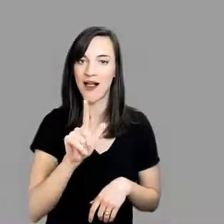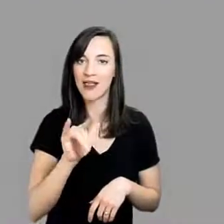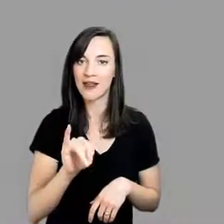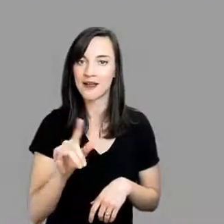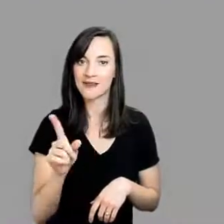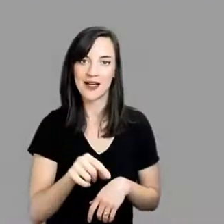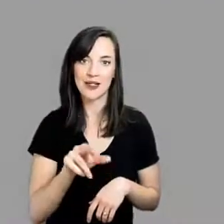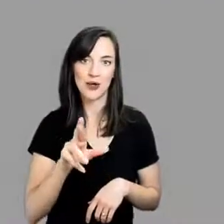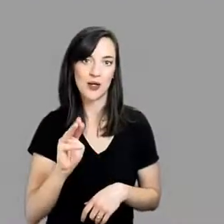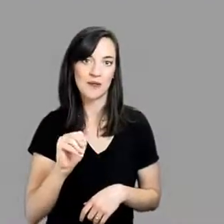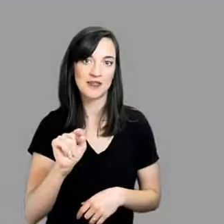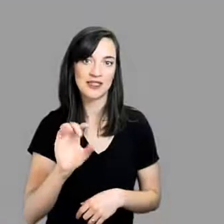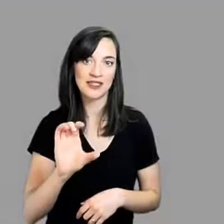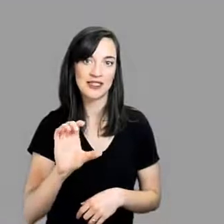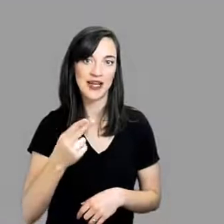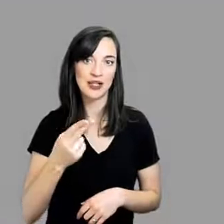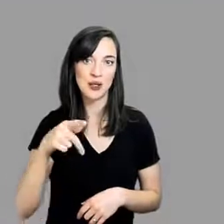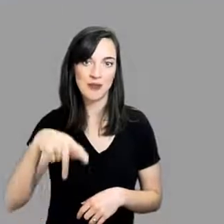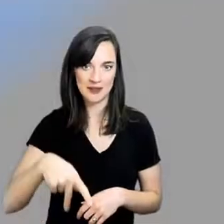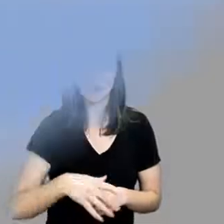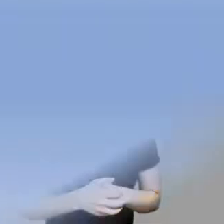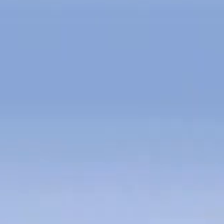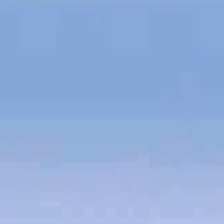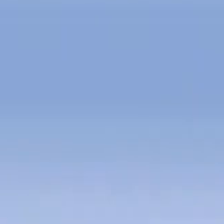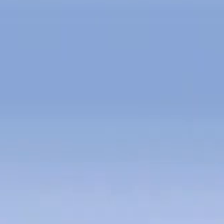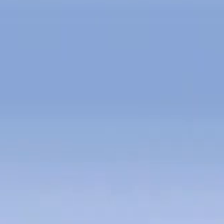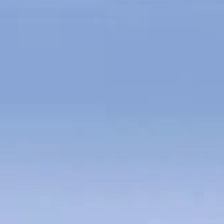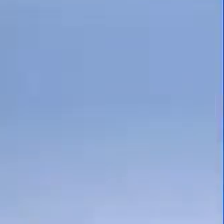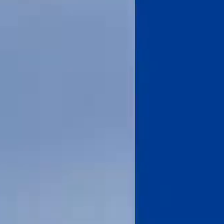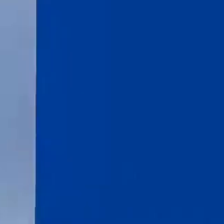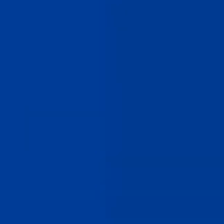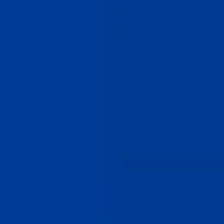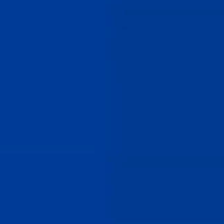bit.ly slash rmtchlp.